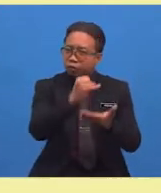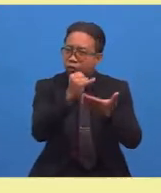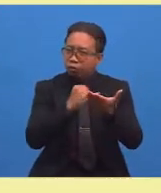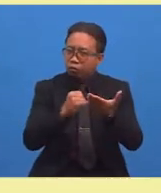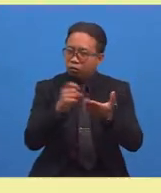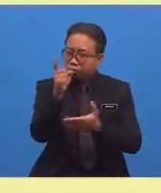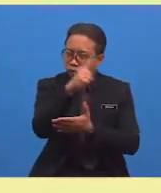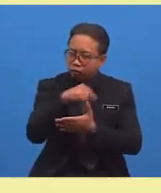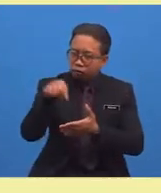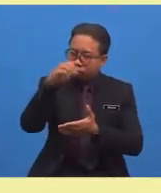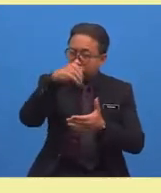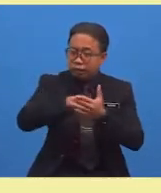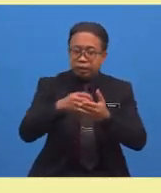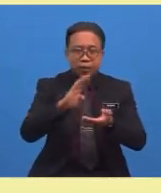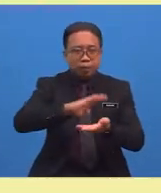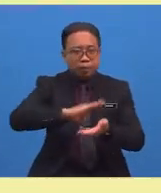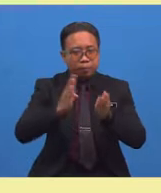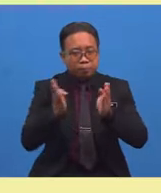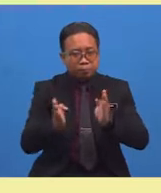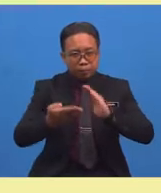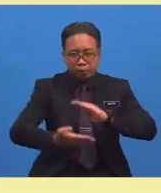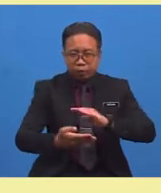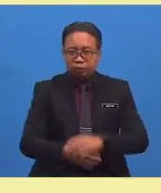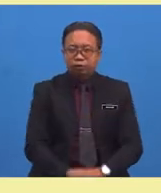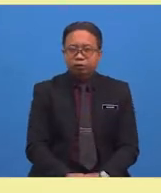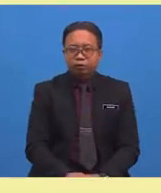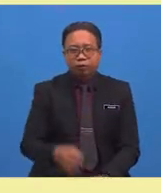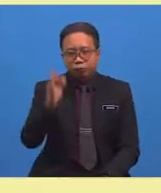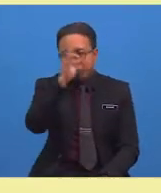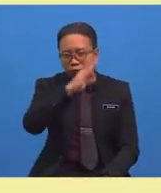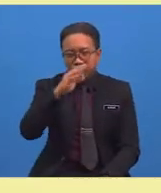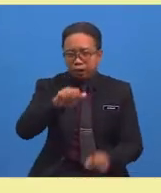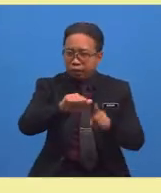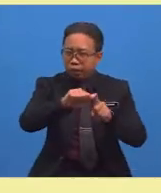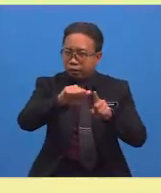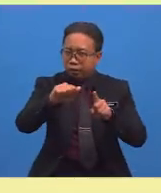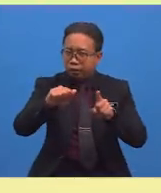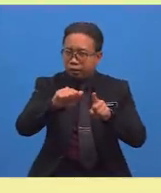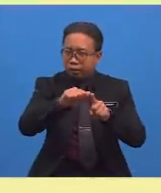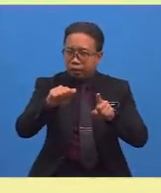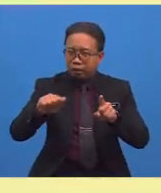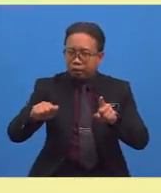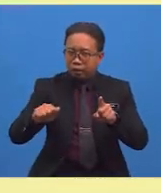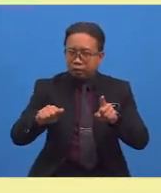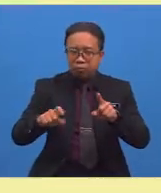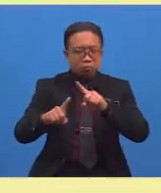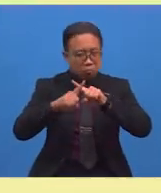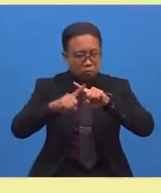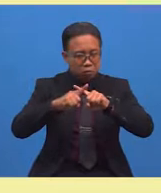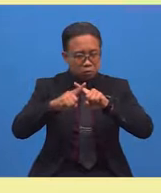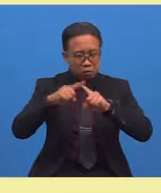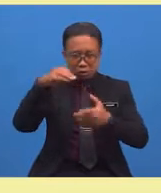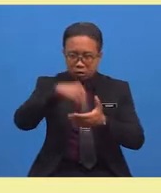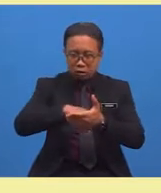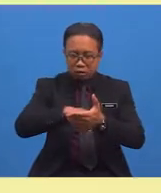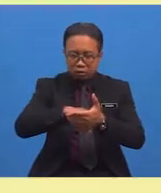draw a circle in the box. And if you find an antonym for the word, draw a cross in the